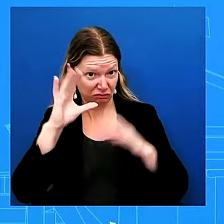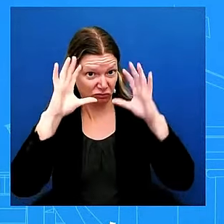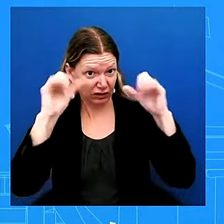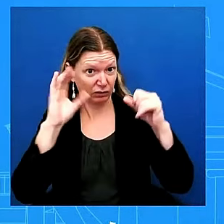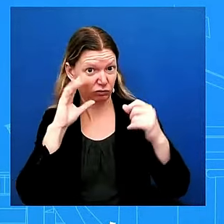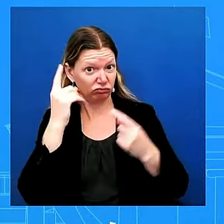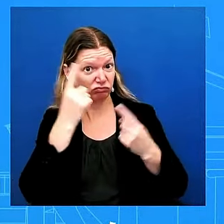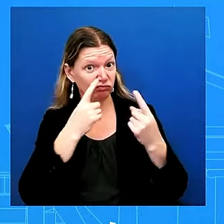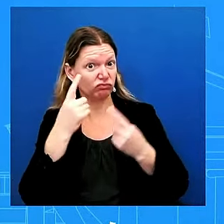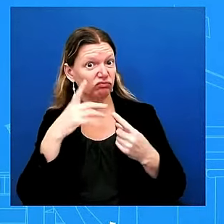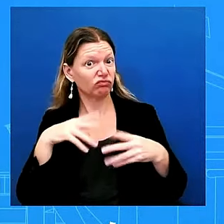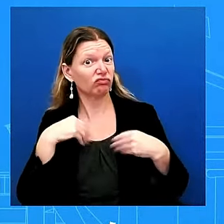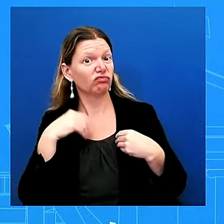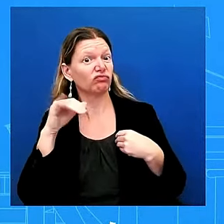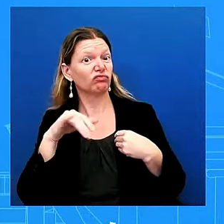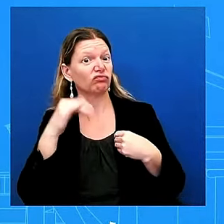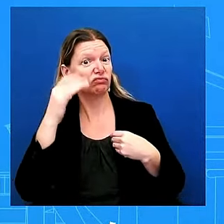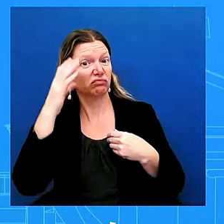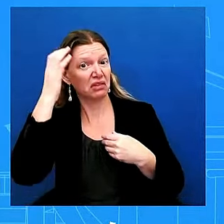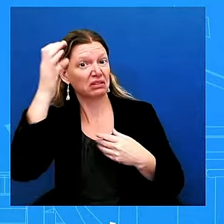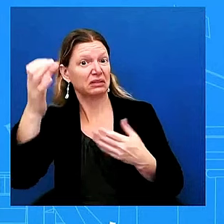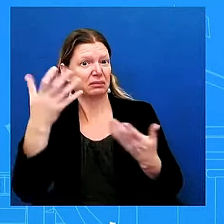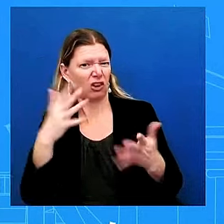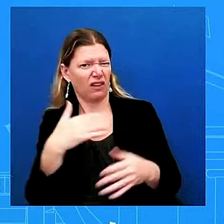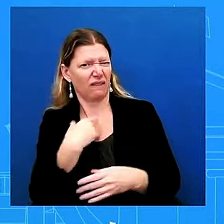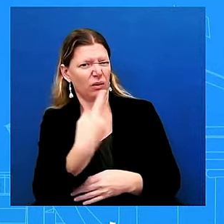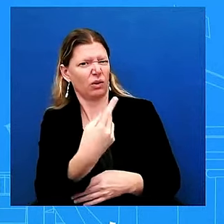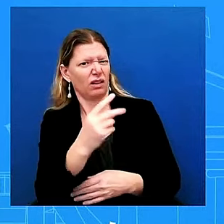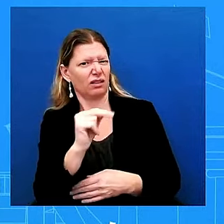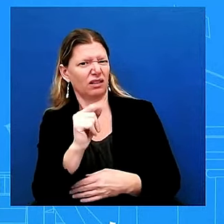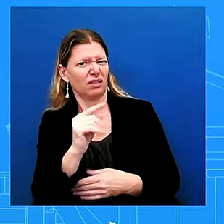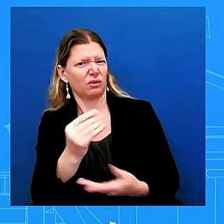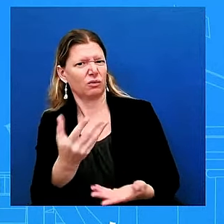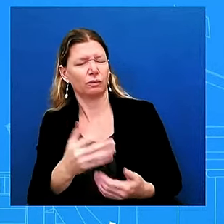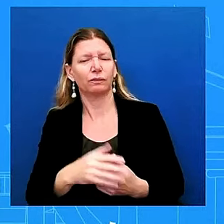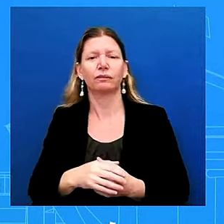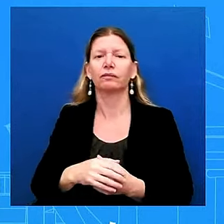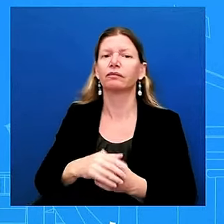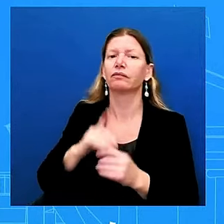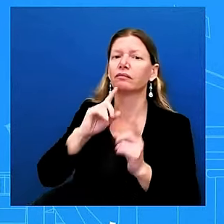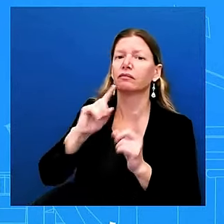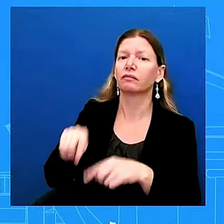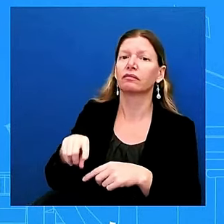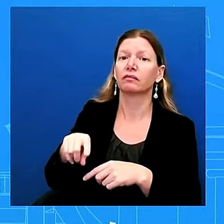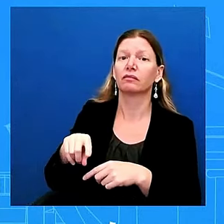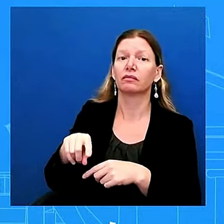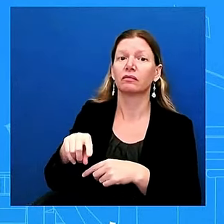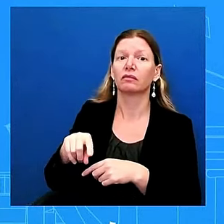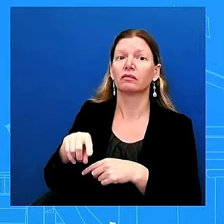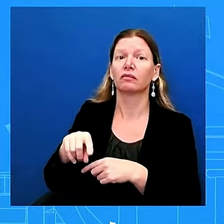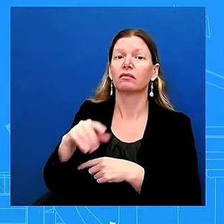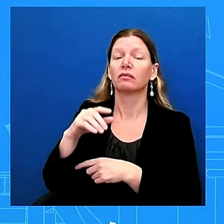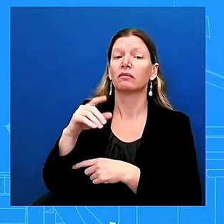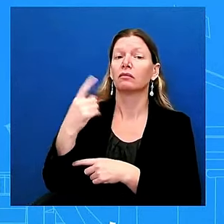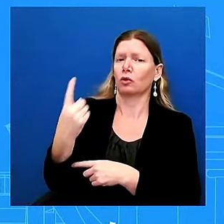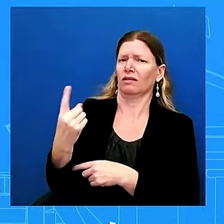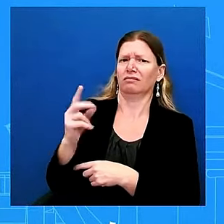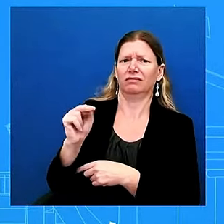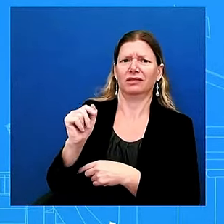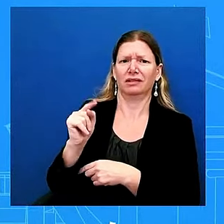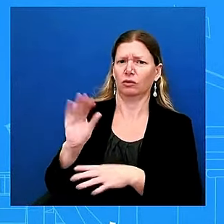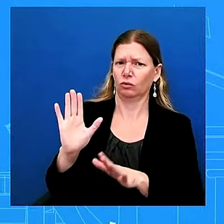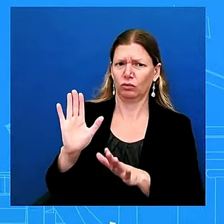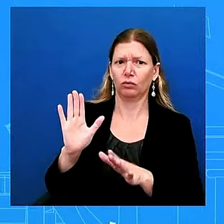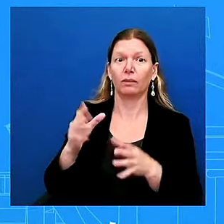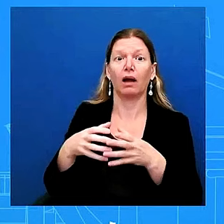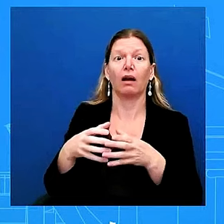grown grown by two countries which is because of the president's leadership uh let's not forget when putin invaded uh ukraine he thought